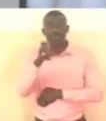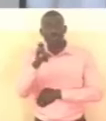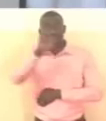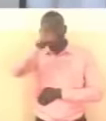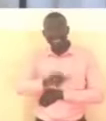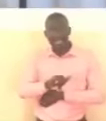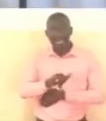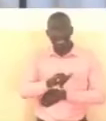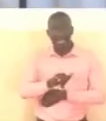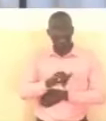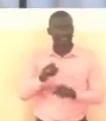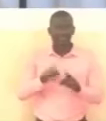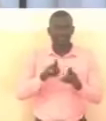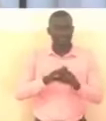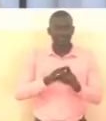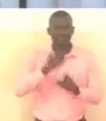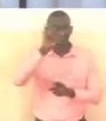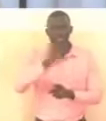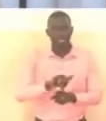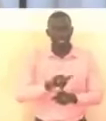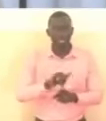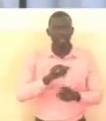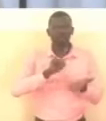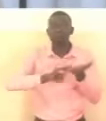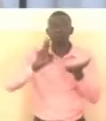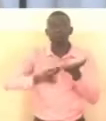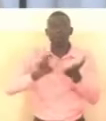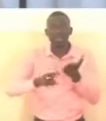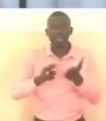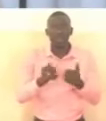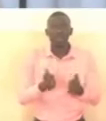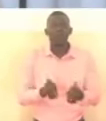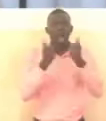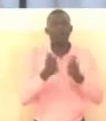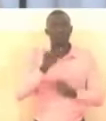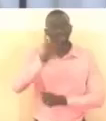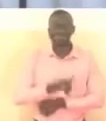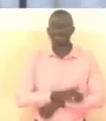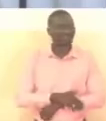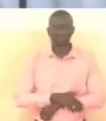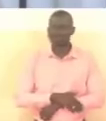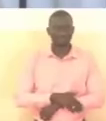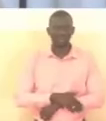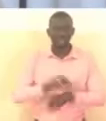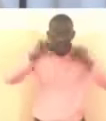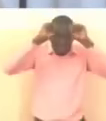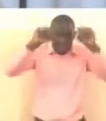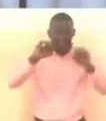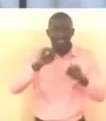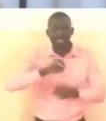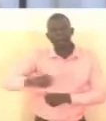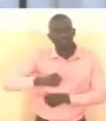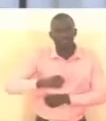2020 was not by any means a normal productive year government